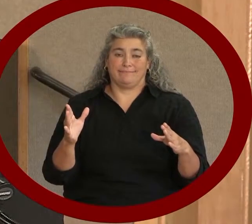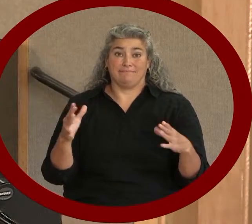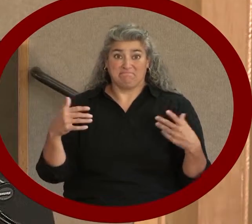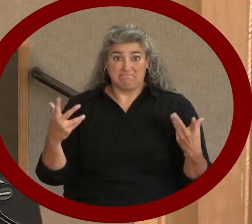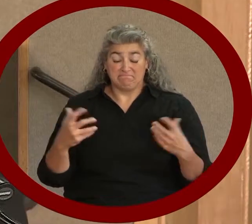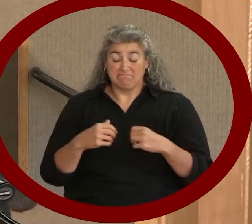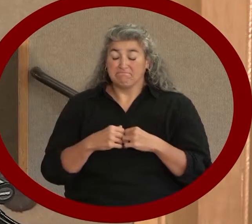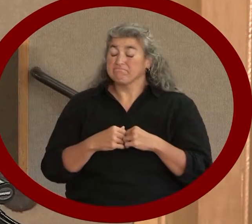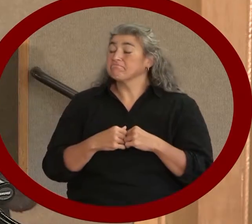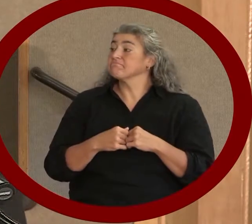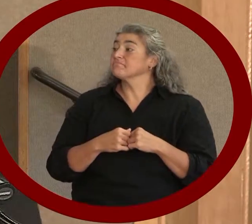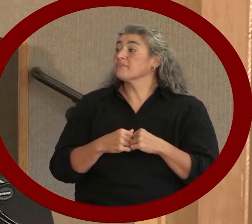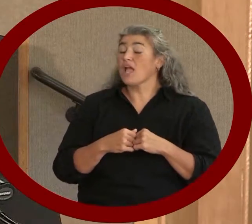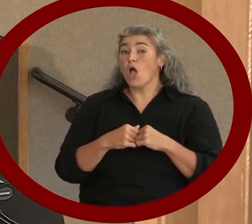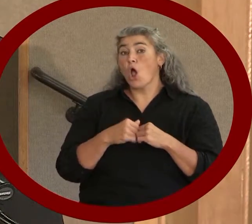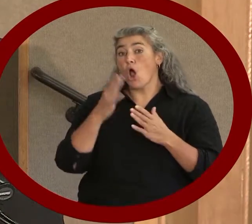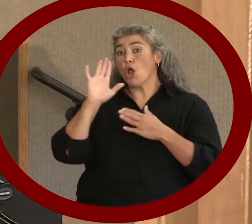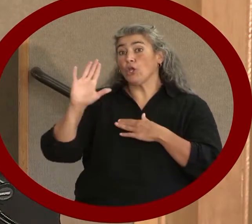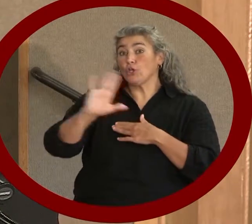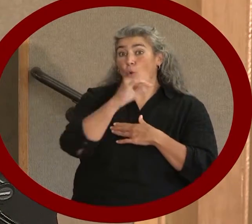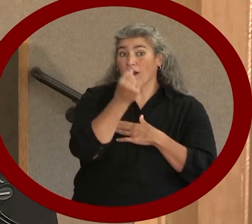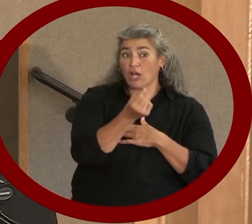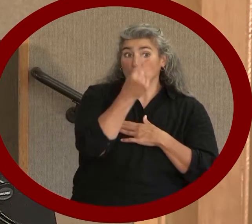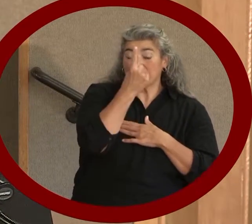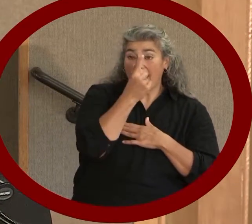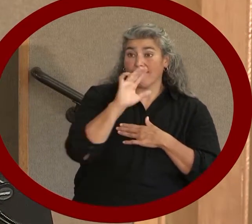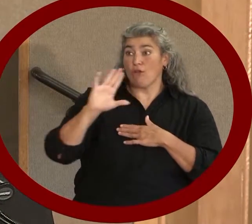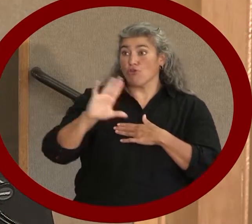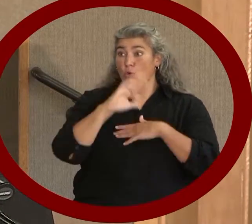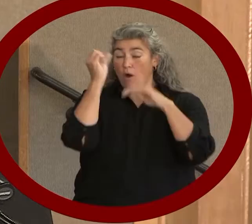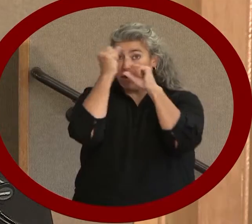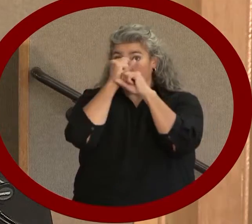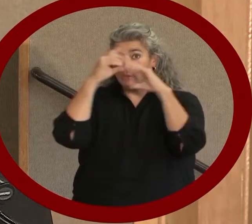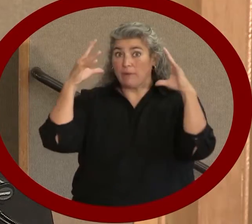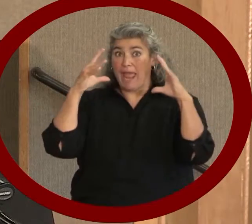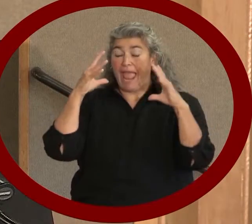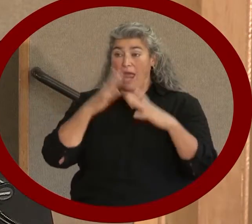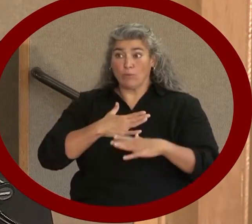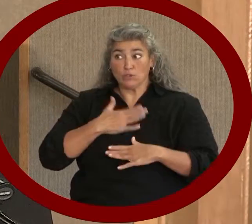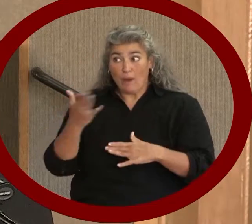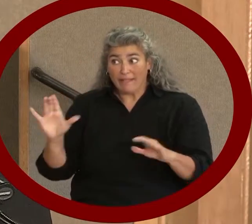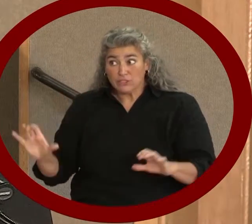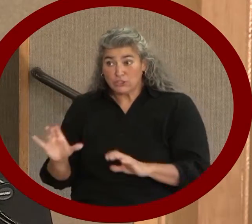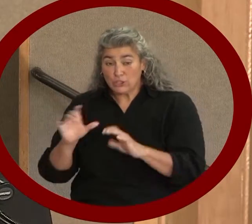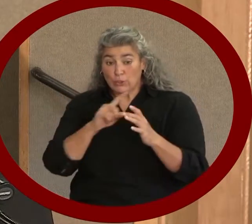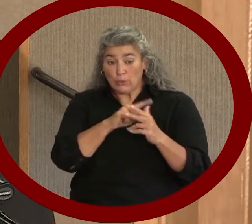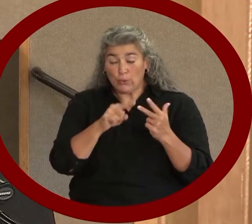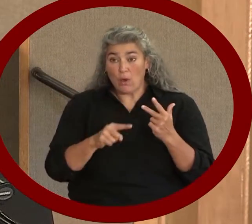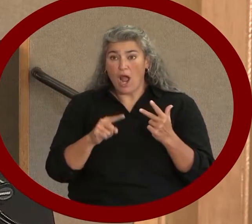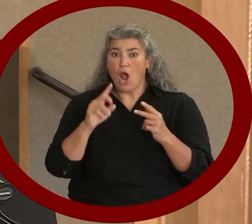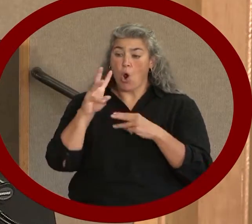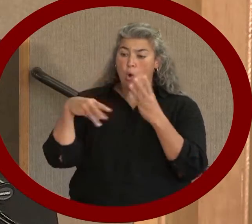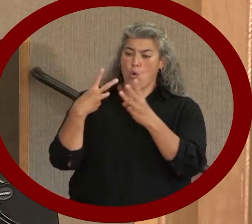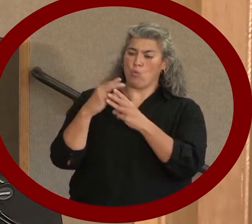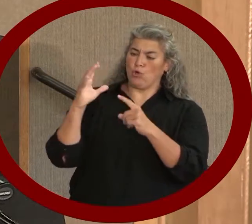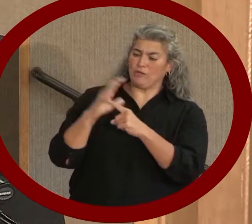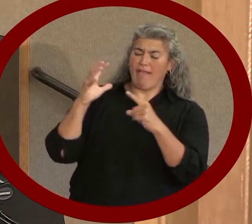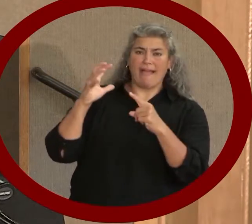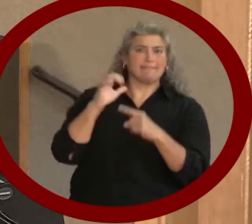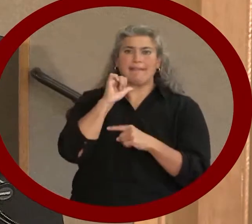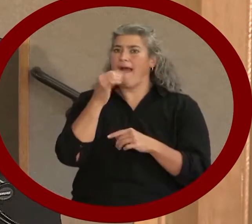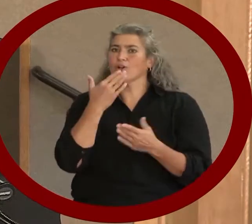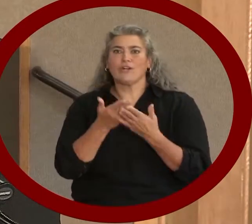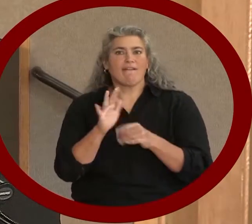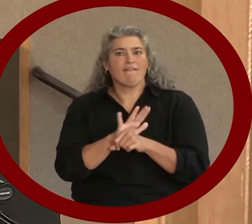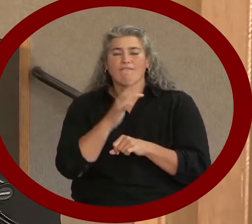understand, what you envision, and what you are willing to work towards is that world-class just isn't good enough for